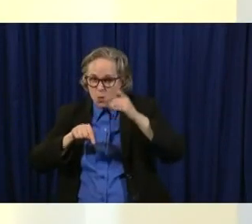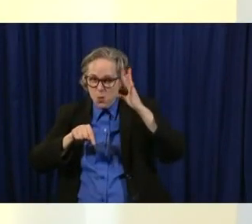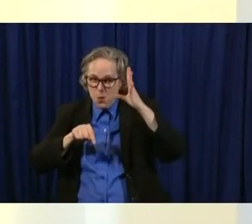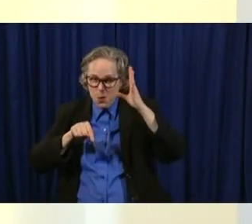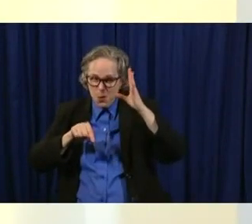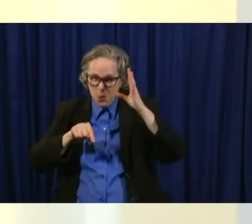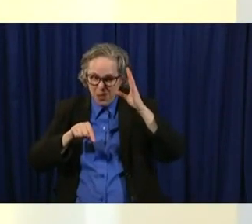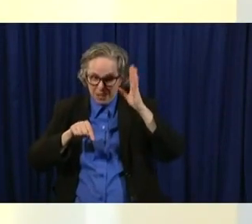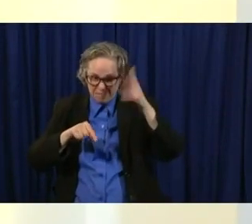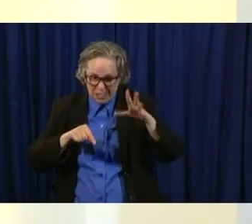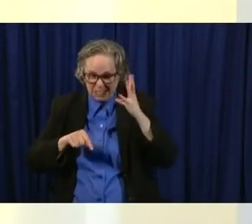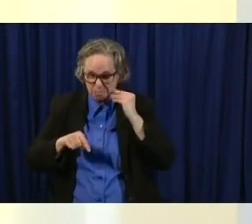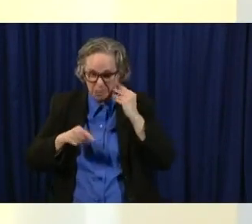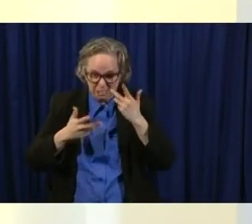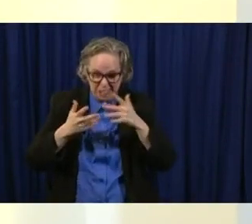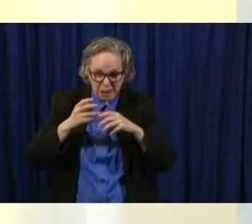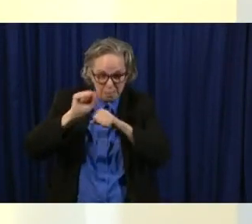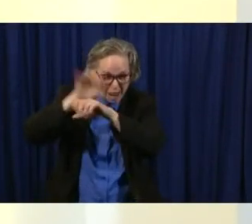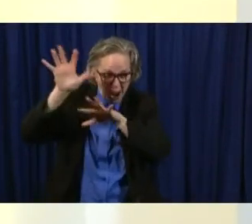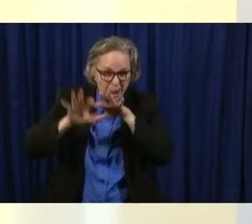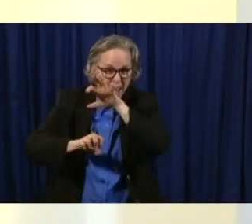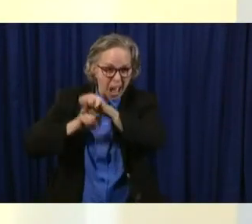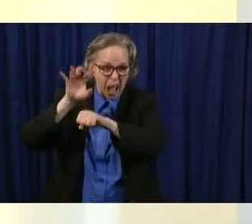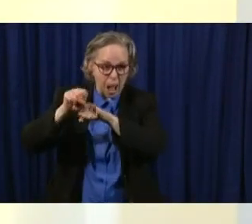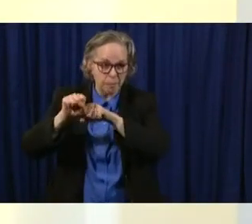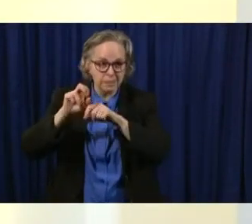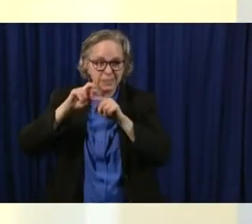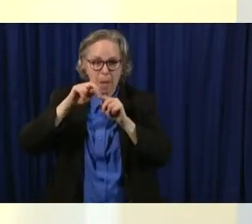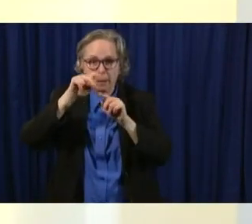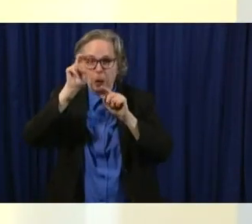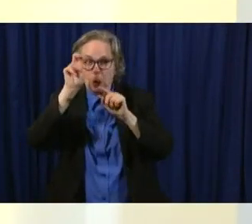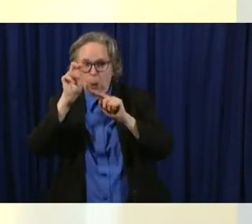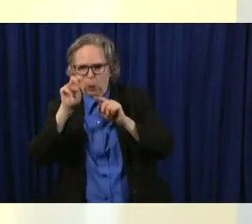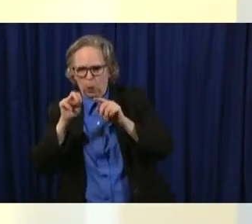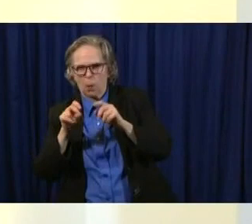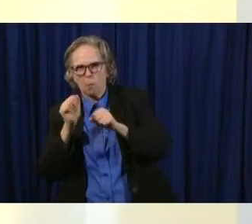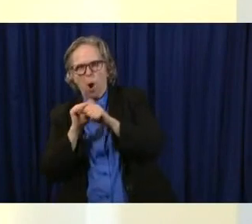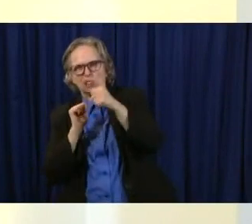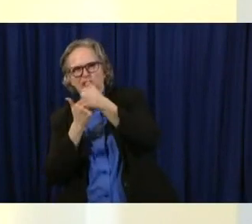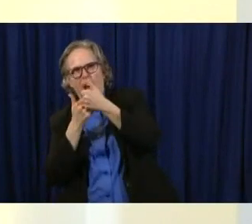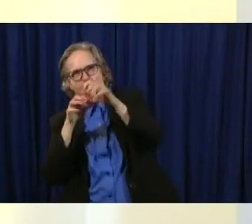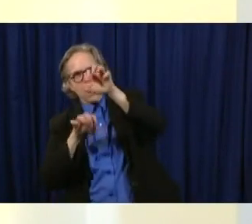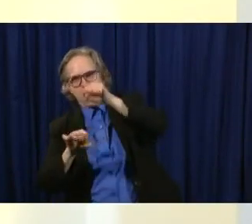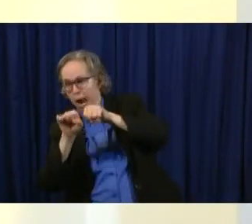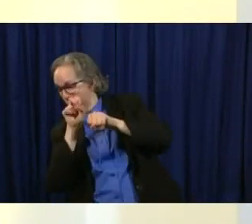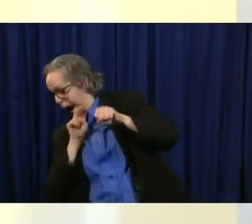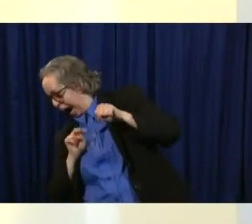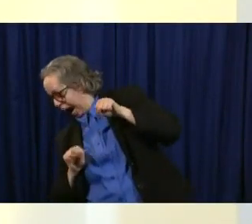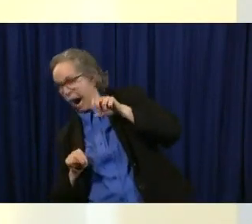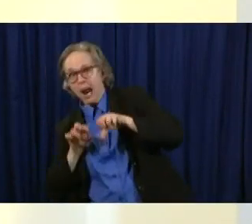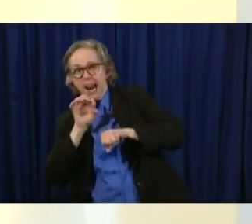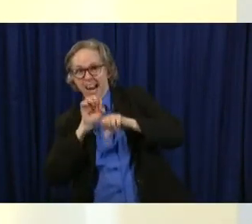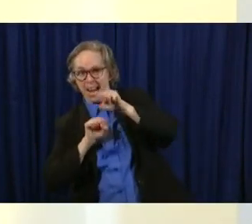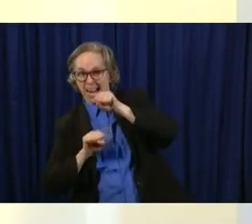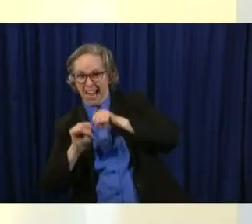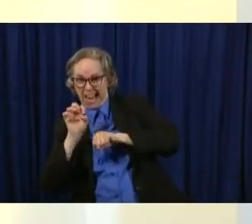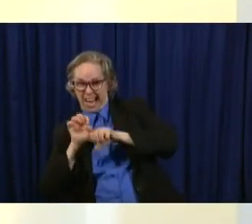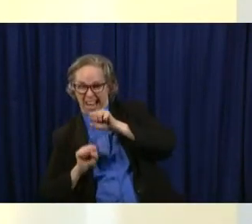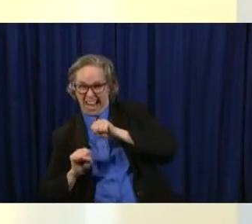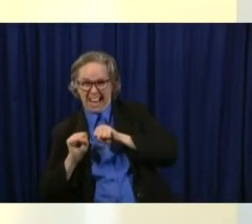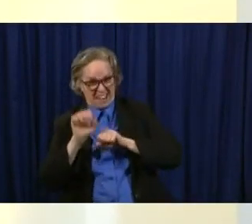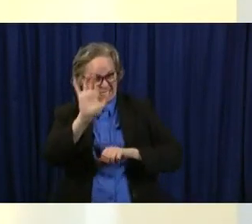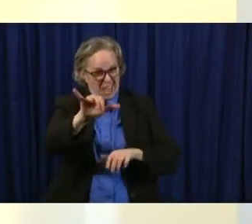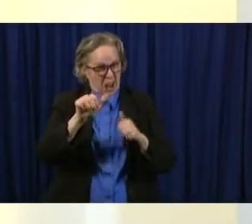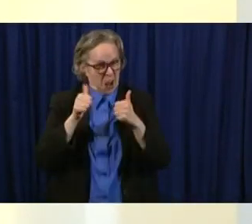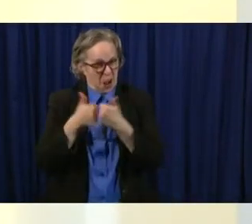difficult on that road coming down the mountain. And as the Lieutenant Governor said, um, there is so much, while we